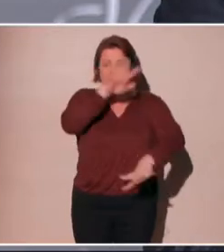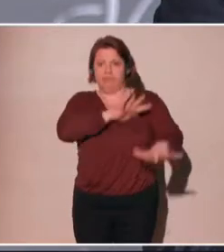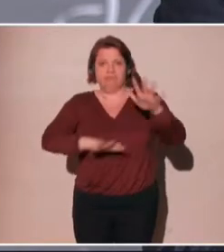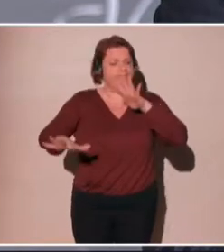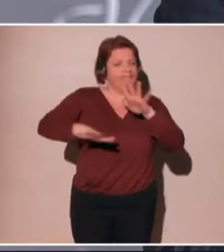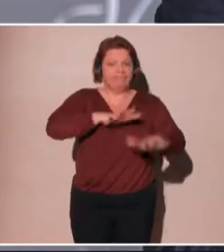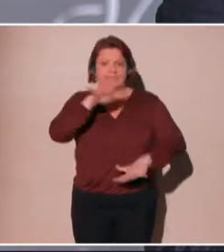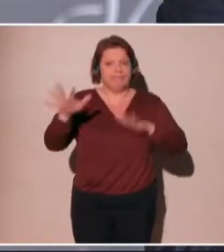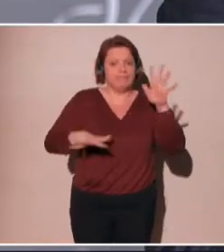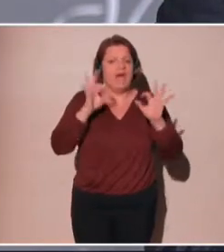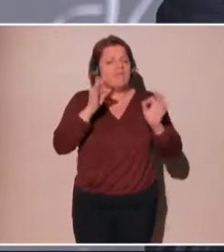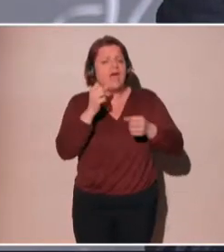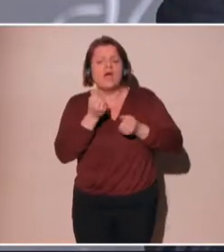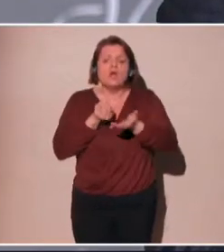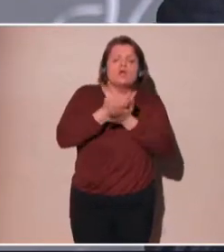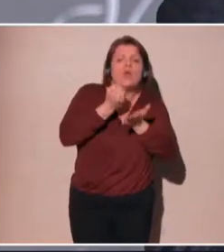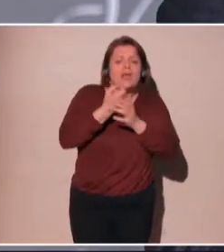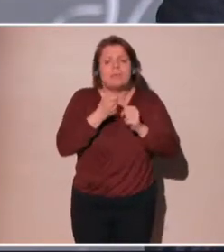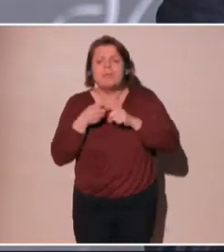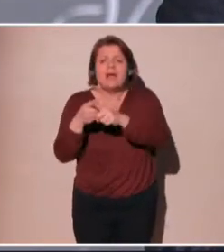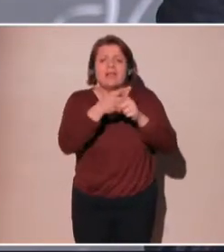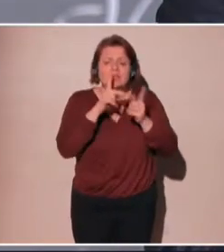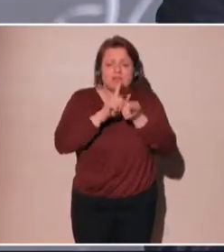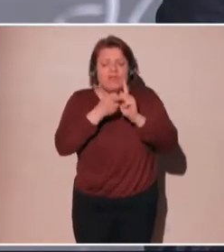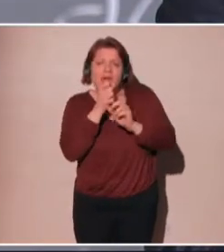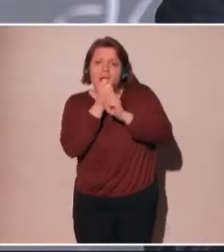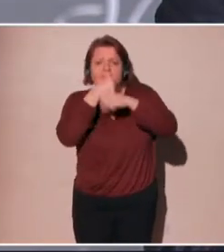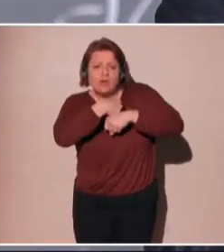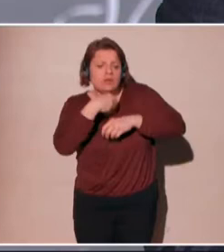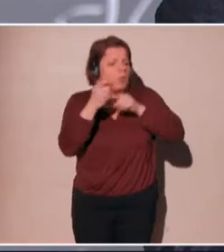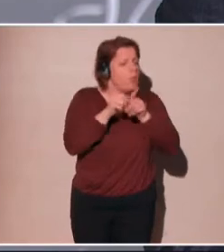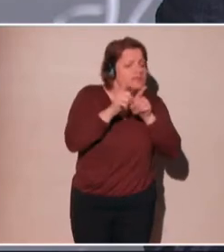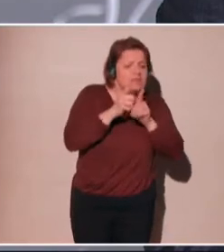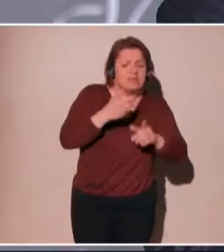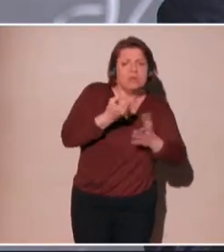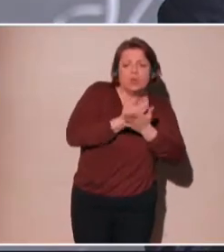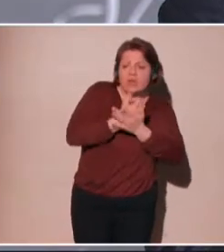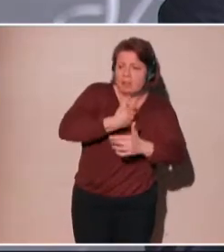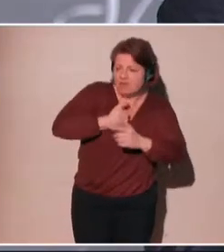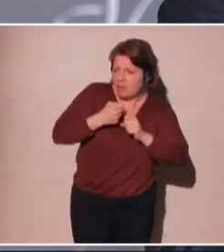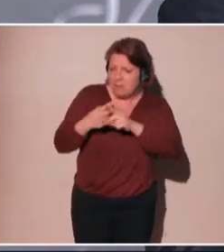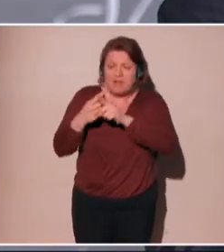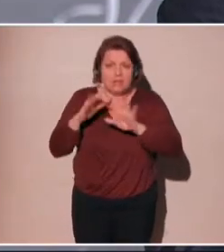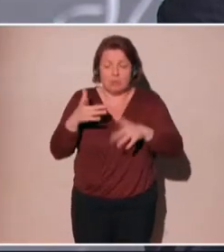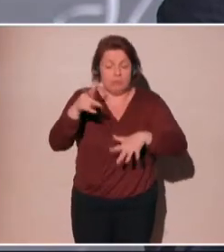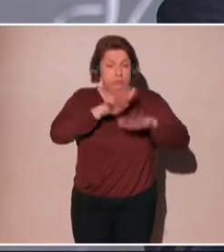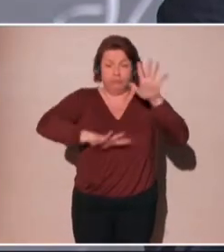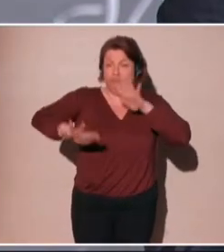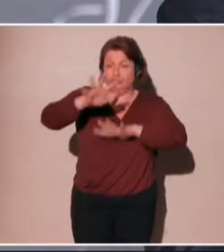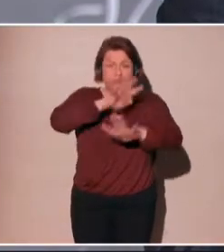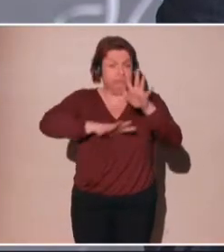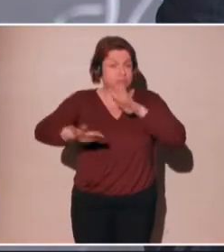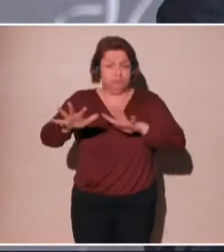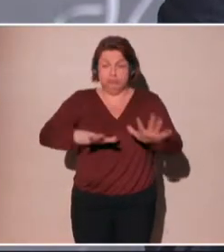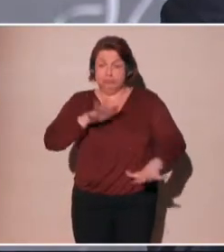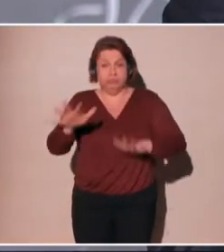multiple reasons for that. Some of it has to do with the policies themselves are very weak, and there's no real incentive